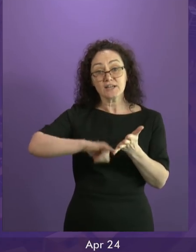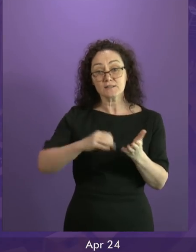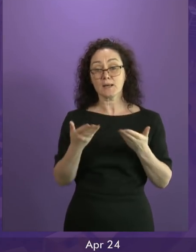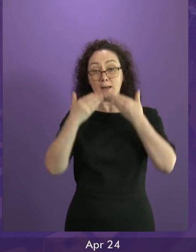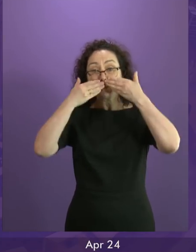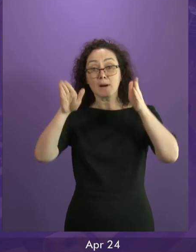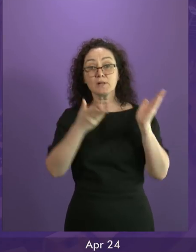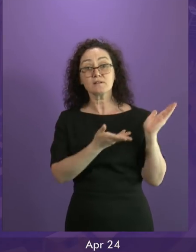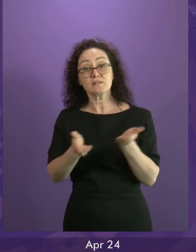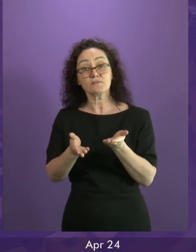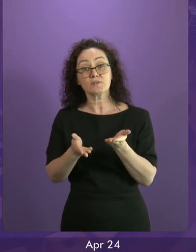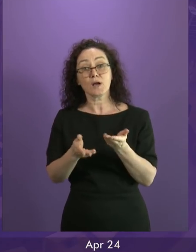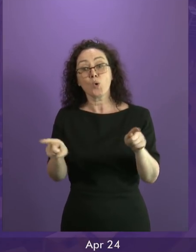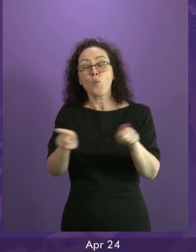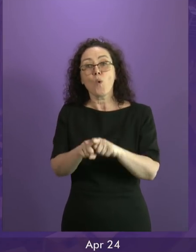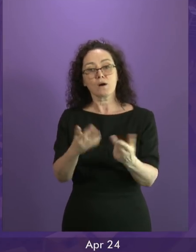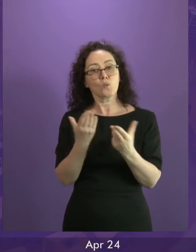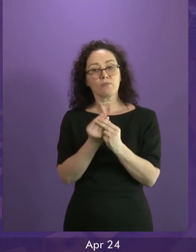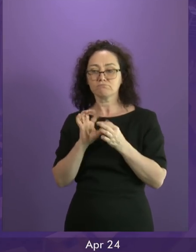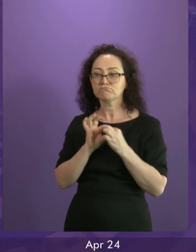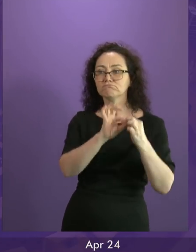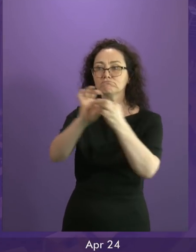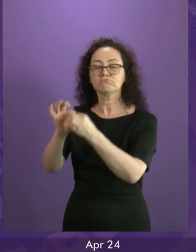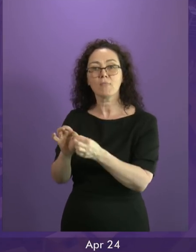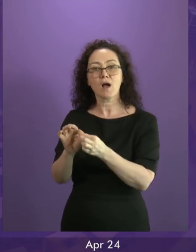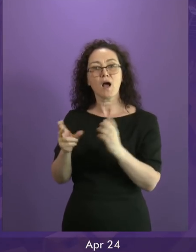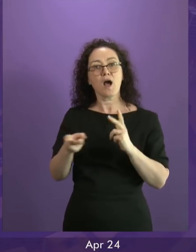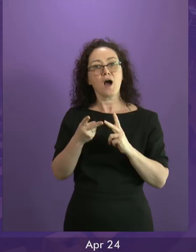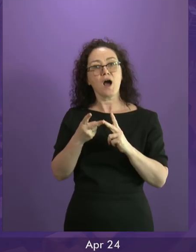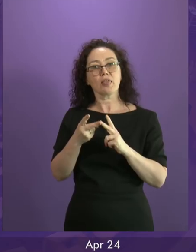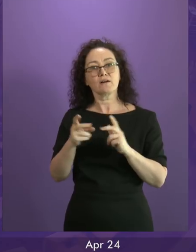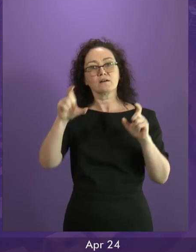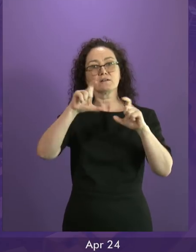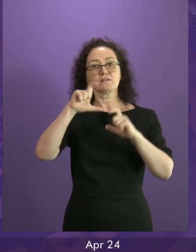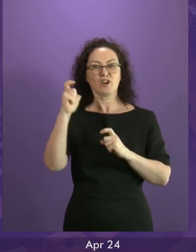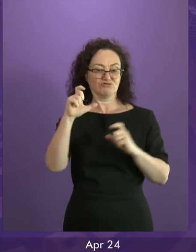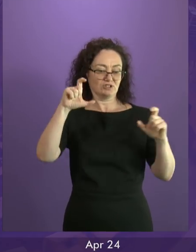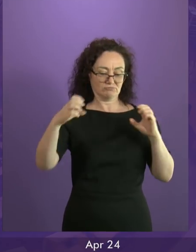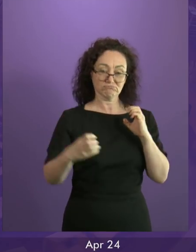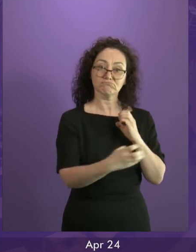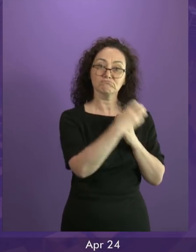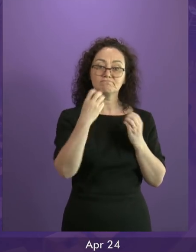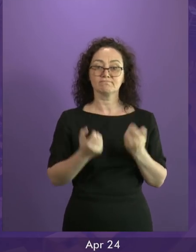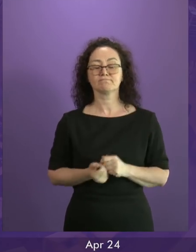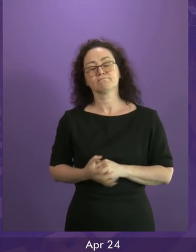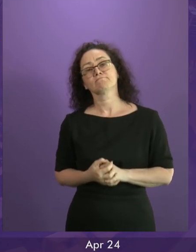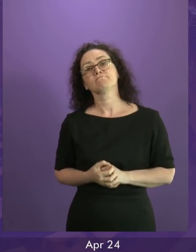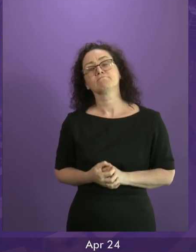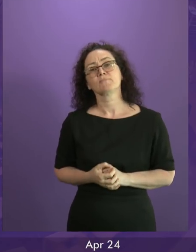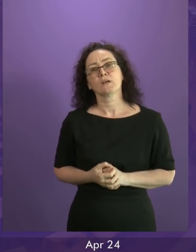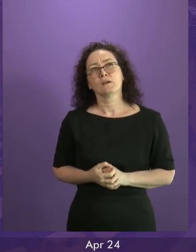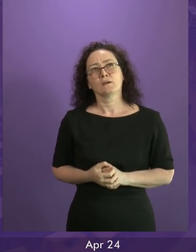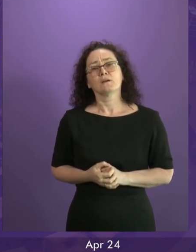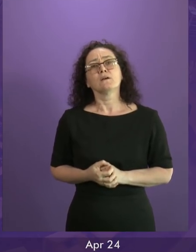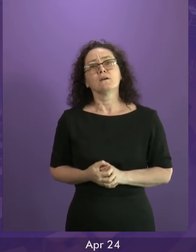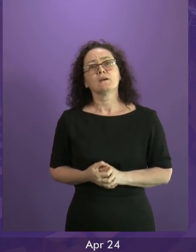and work with other countries to tackle the defining challenges of our time. And at a time when